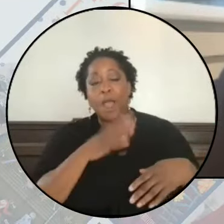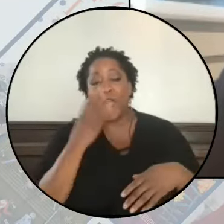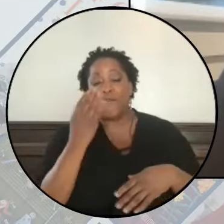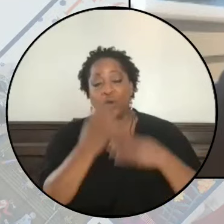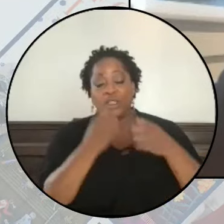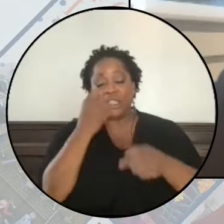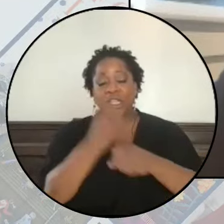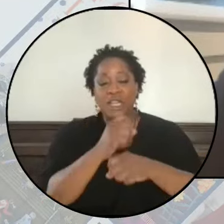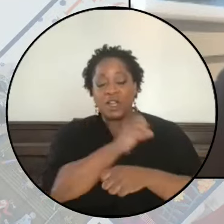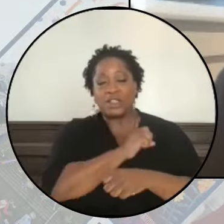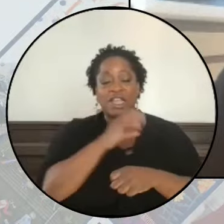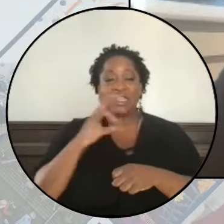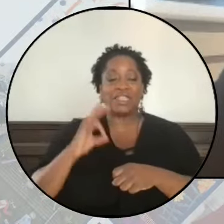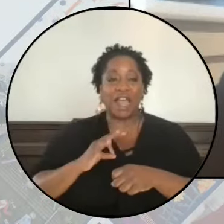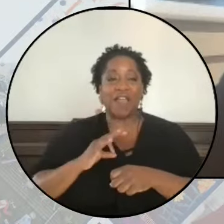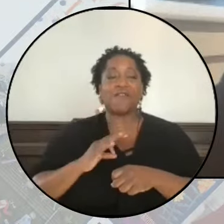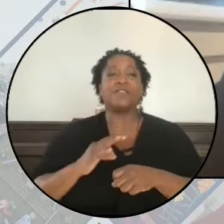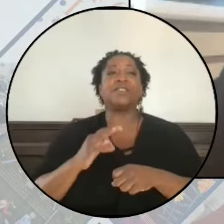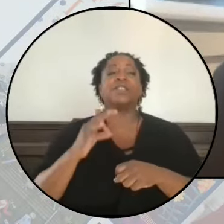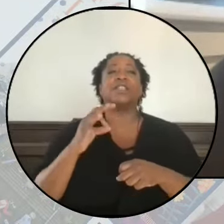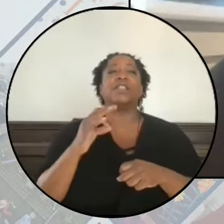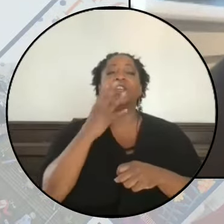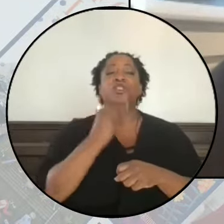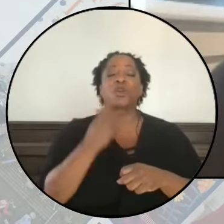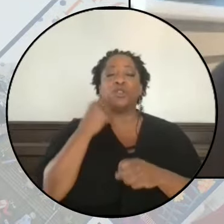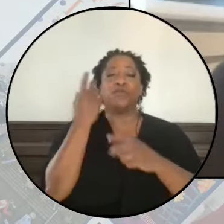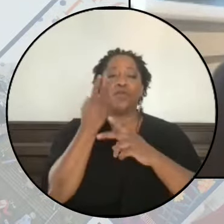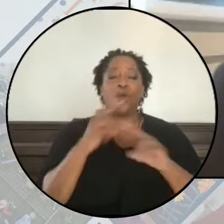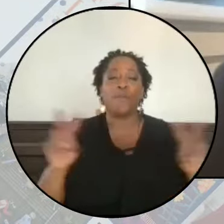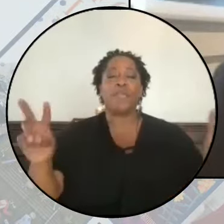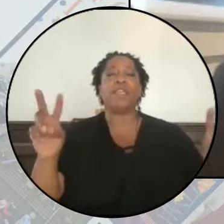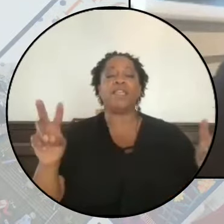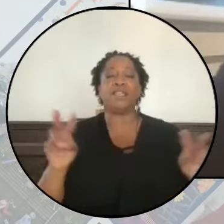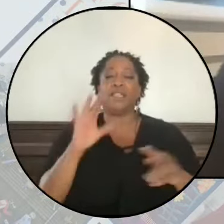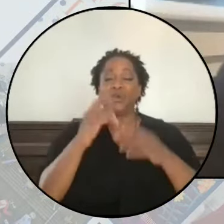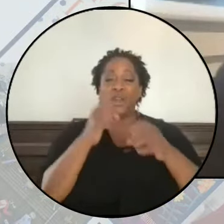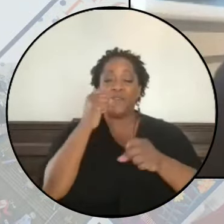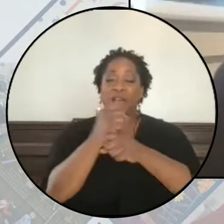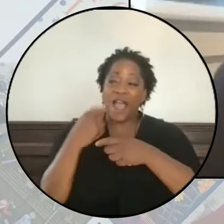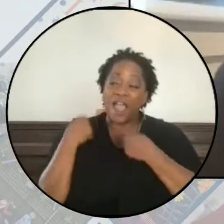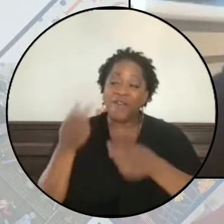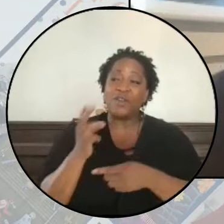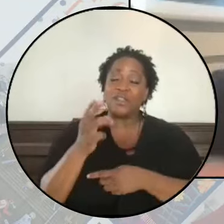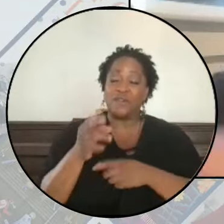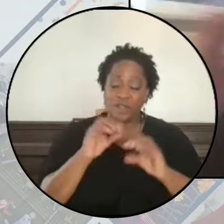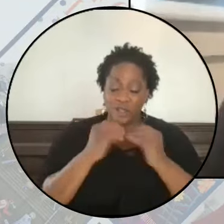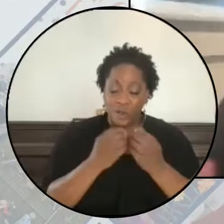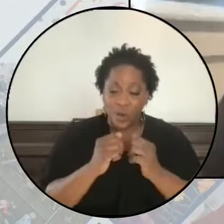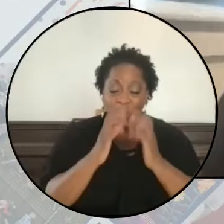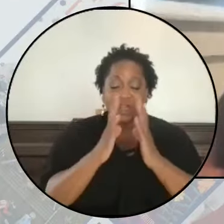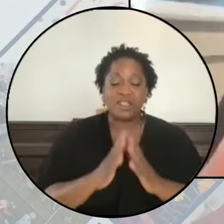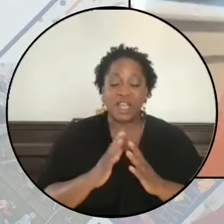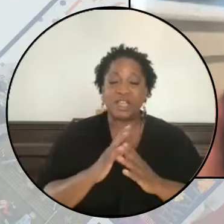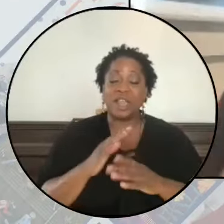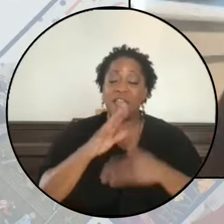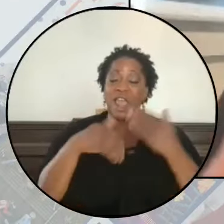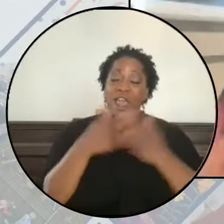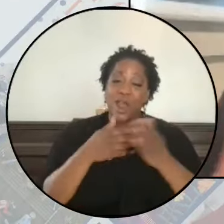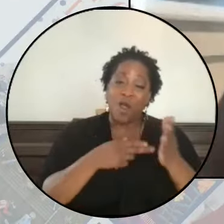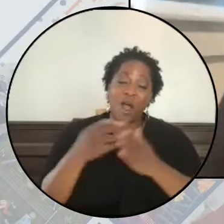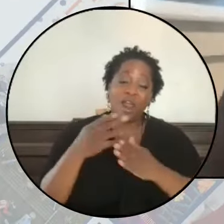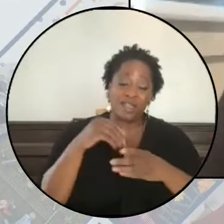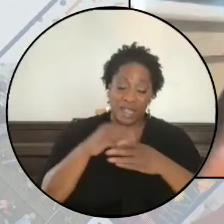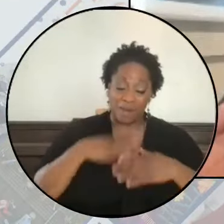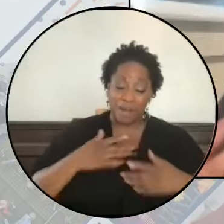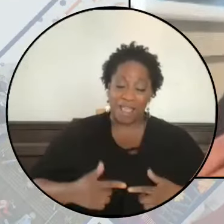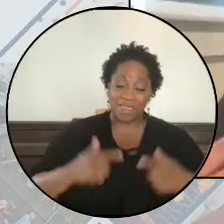years as a staffer at Jewish Voice for Peace in JVP's 25 years of history as an organization in all, honestly, the years of